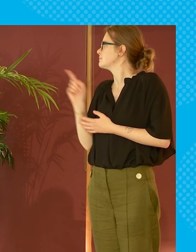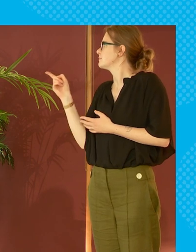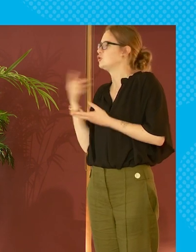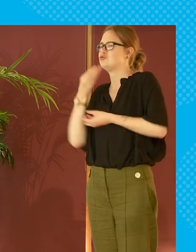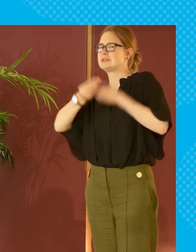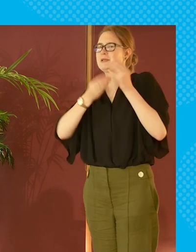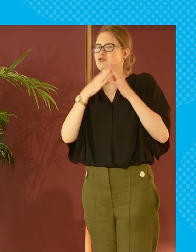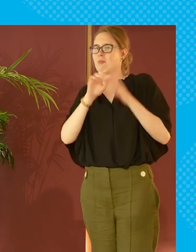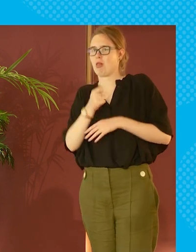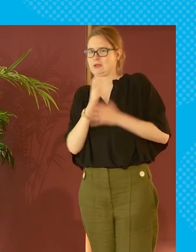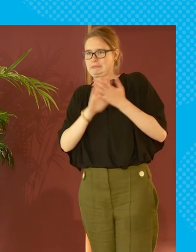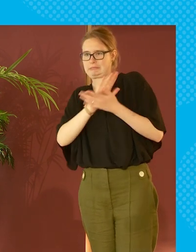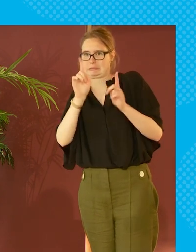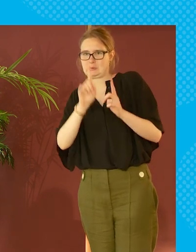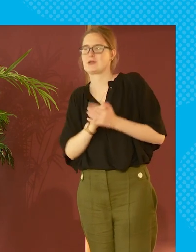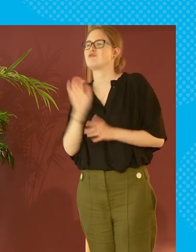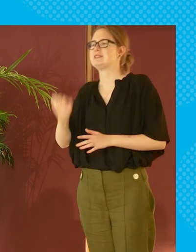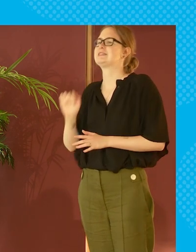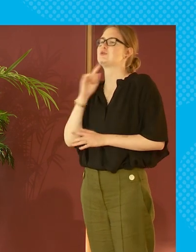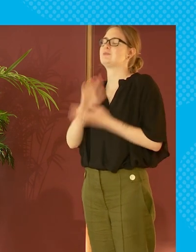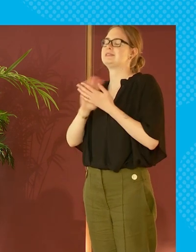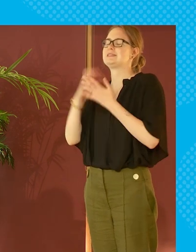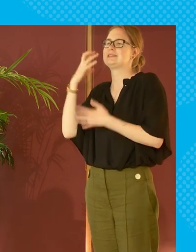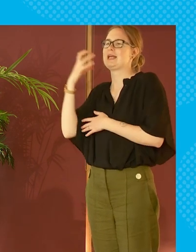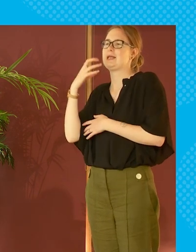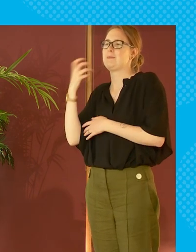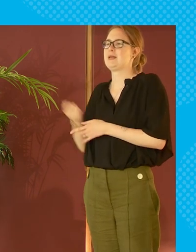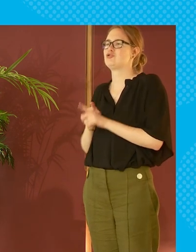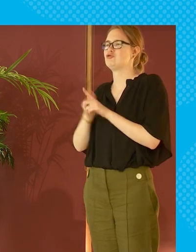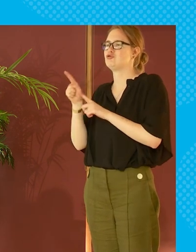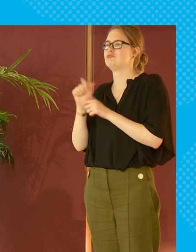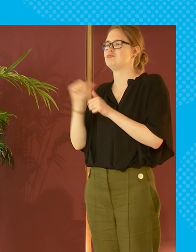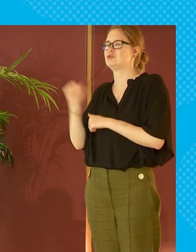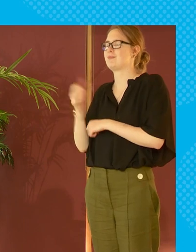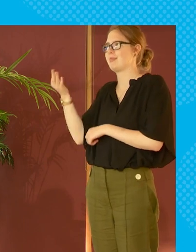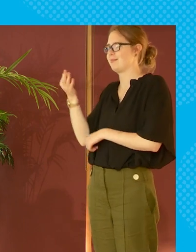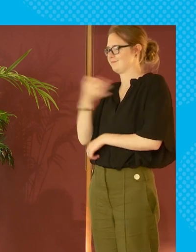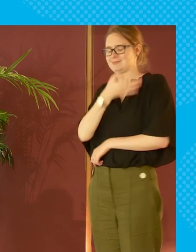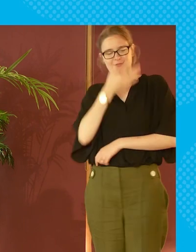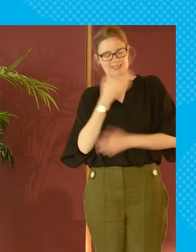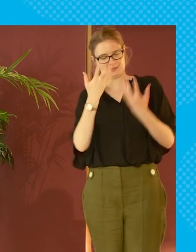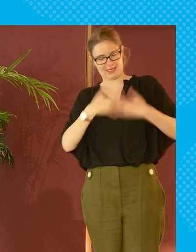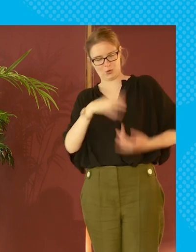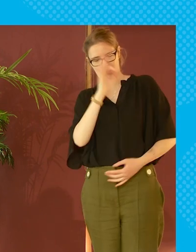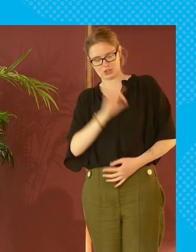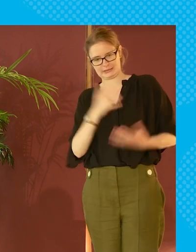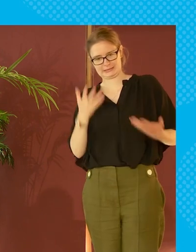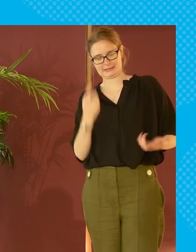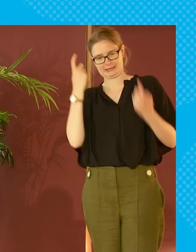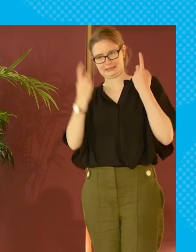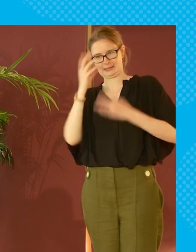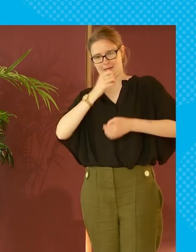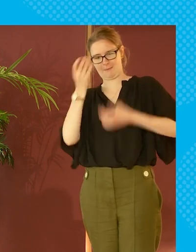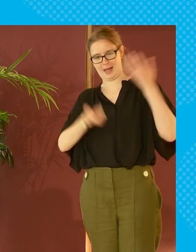explain what the triple lock is yeah sorry it's so it's the fact that the state pension should go up by thanks for asking me a technical question maggie which